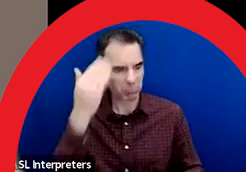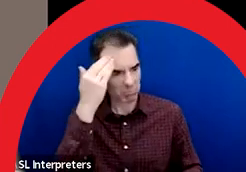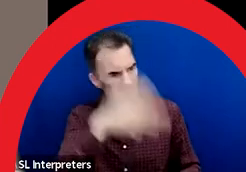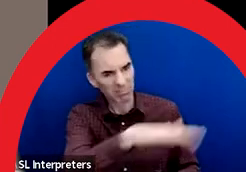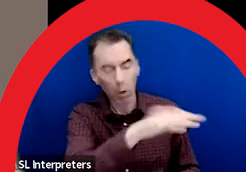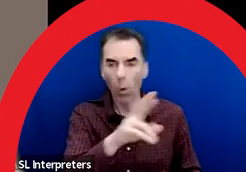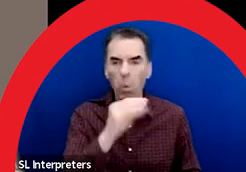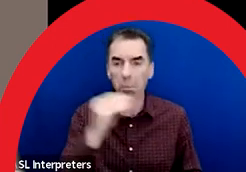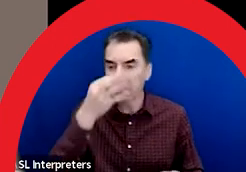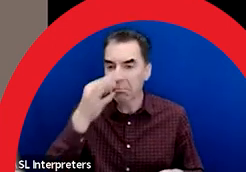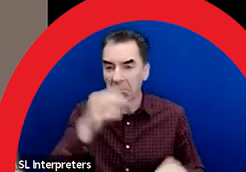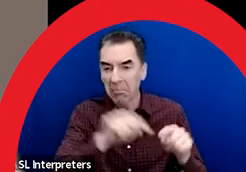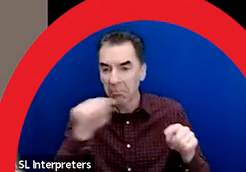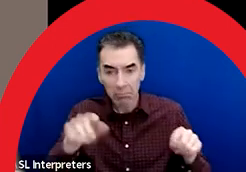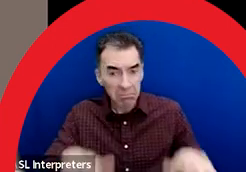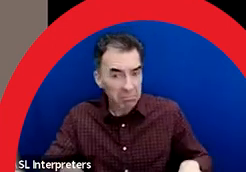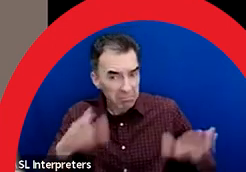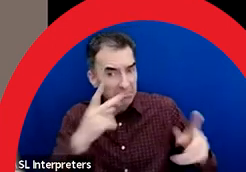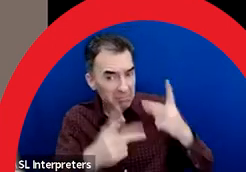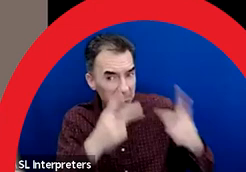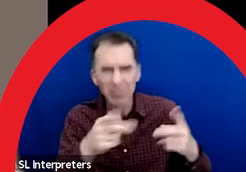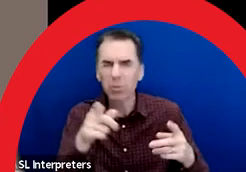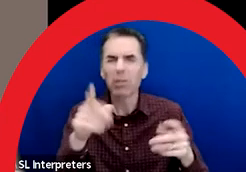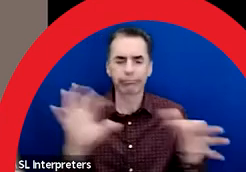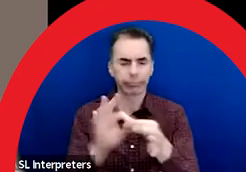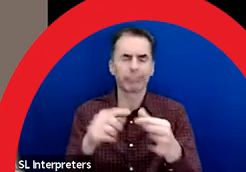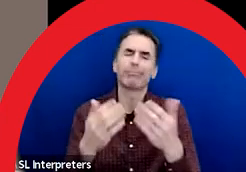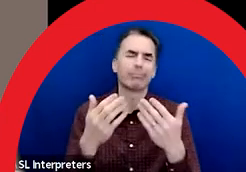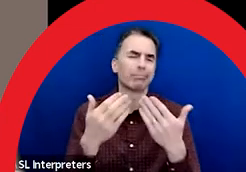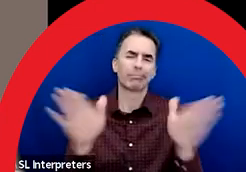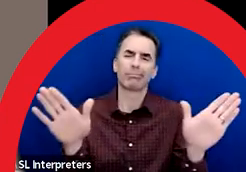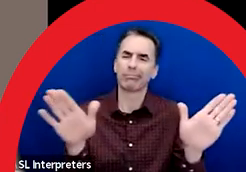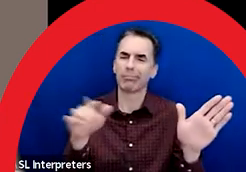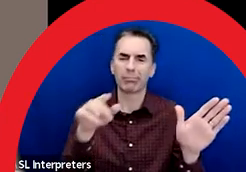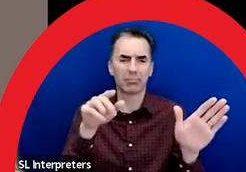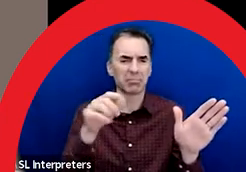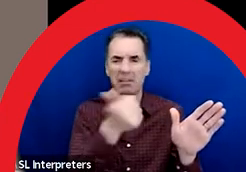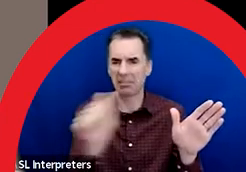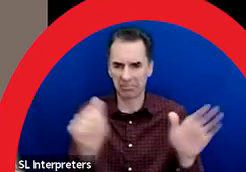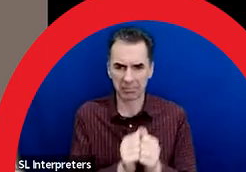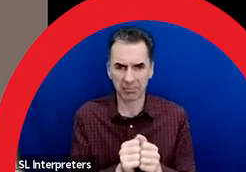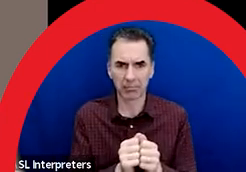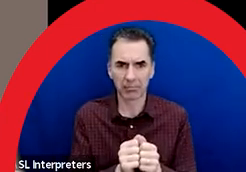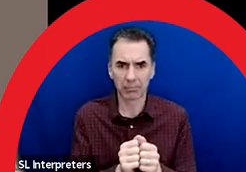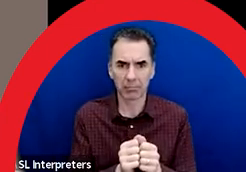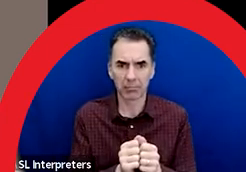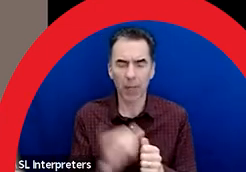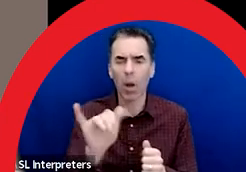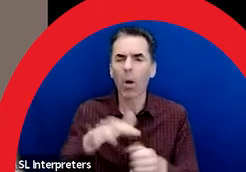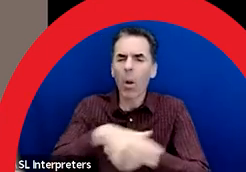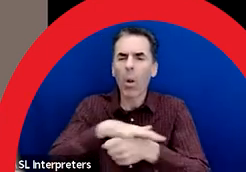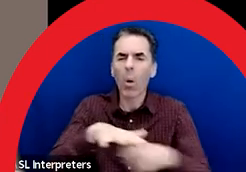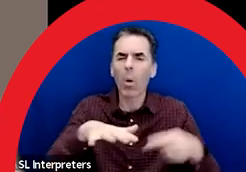nearby. There's so many ways to describe connections. We do not define what local means.